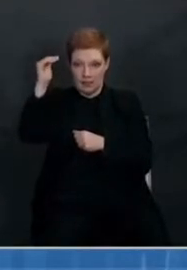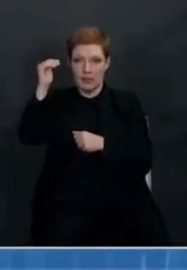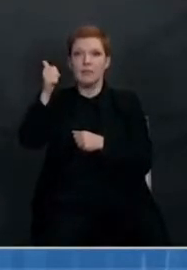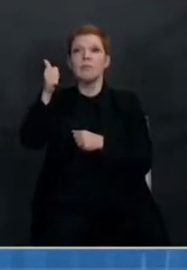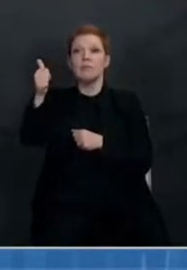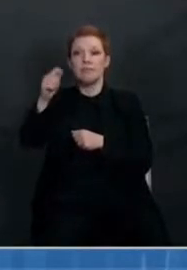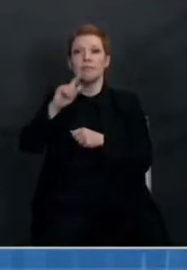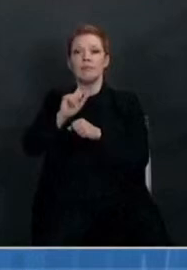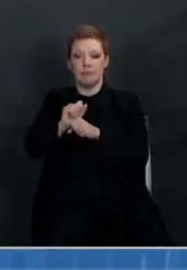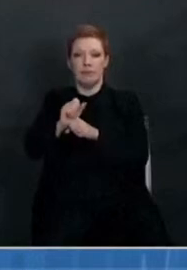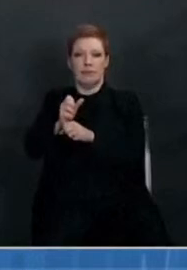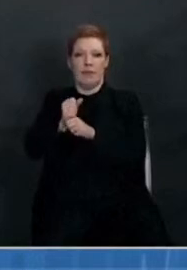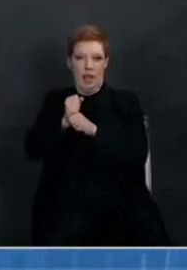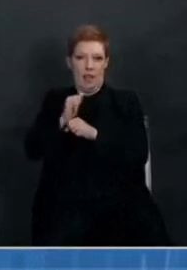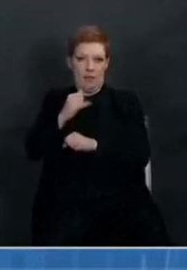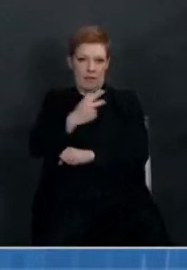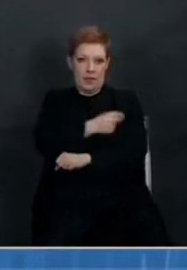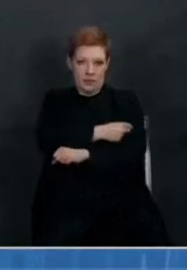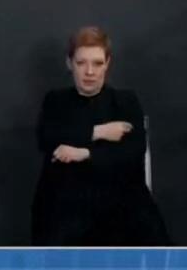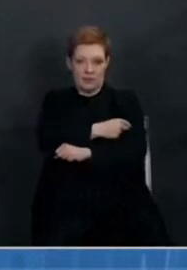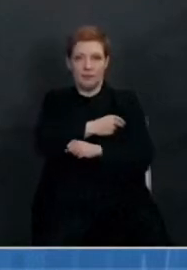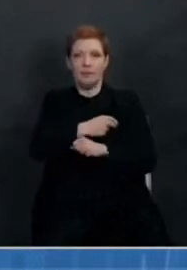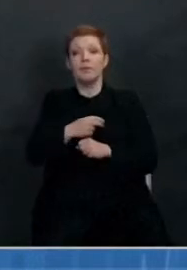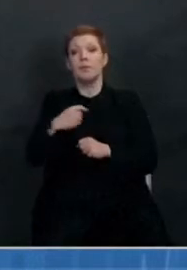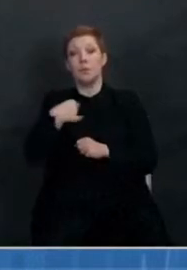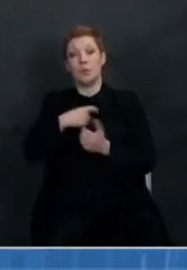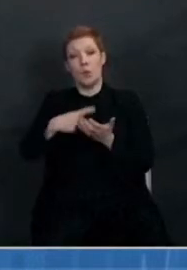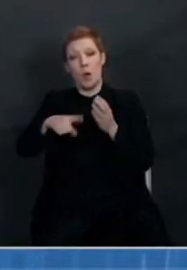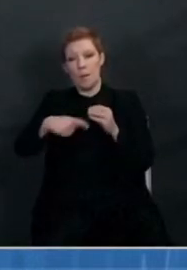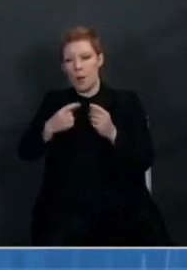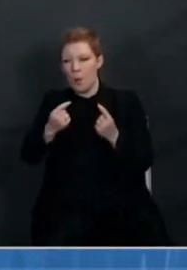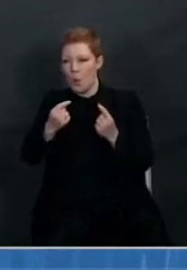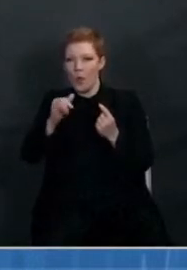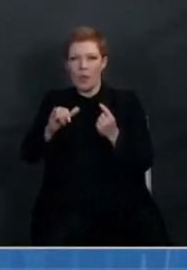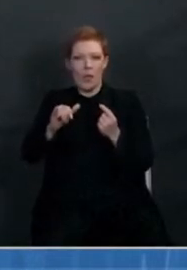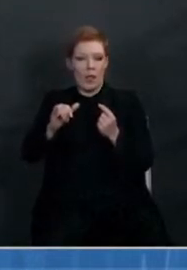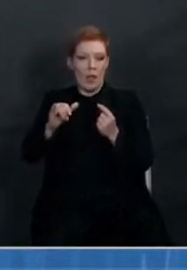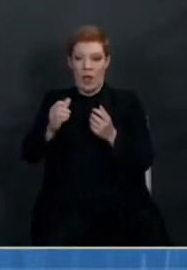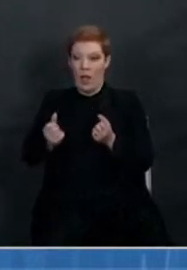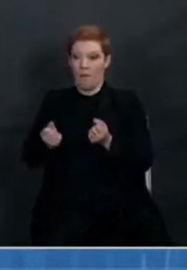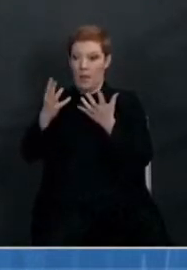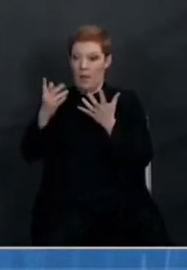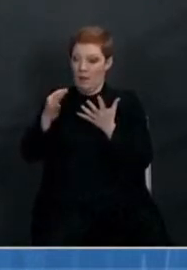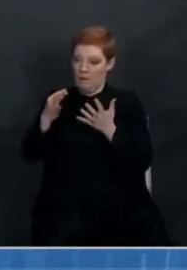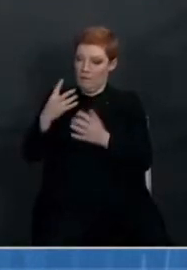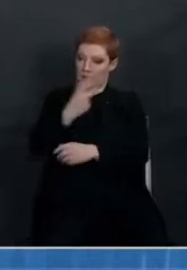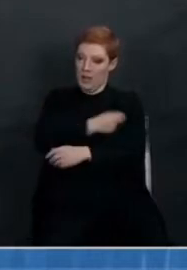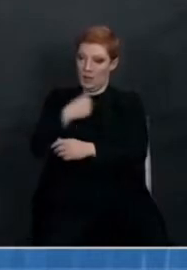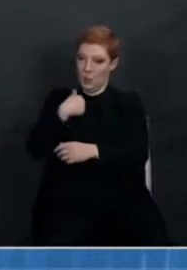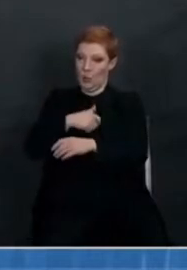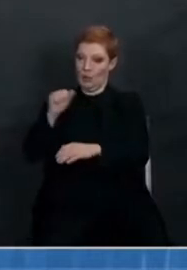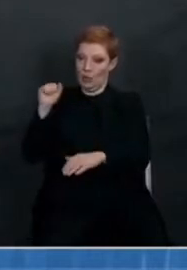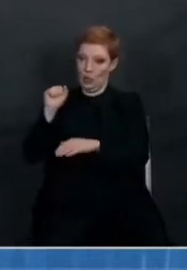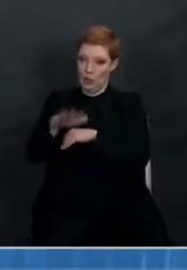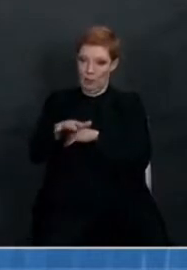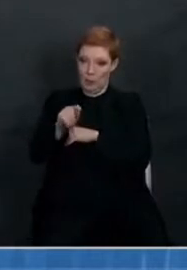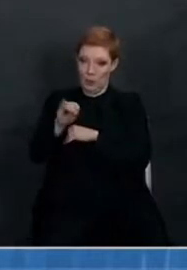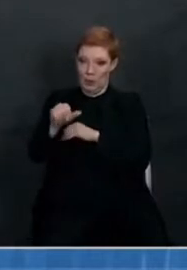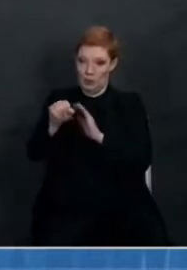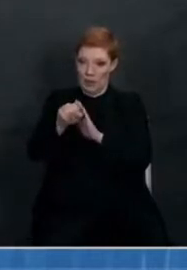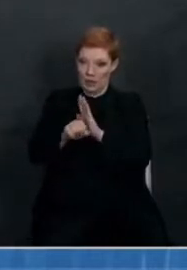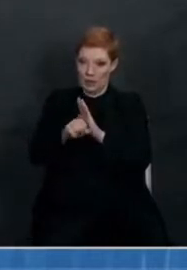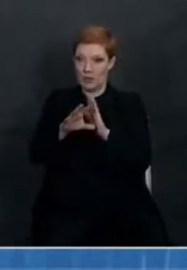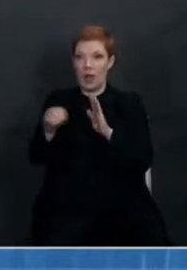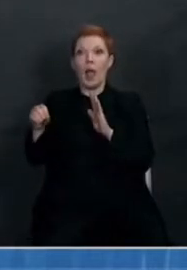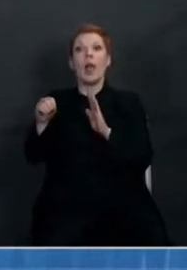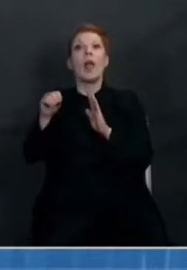here about the difference that exists between the amount of vaccine we have shipped to states and the number of vaccines and have been administered.